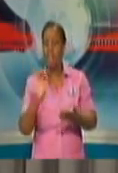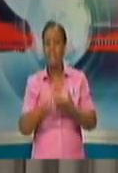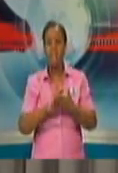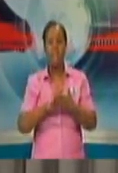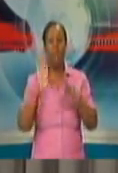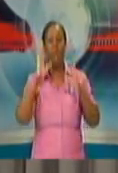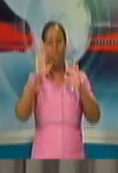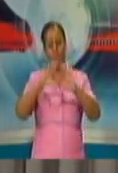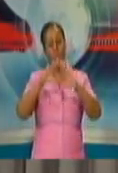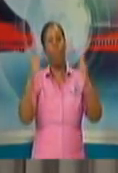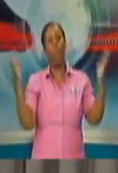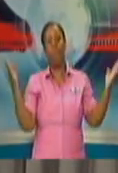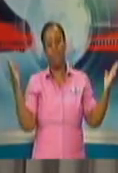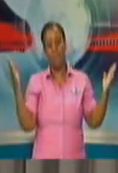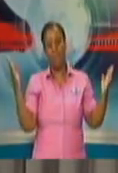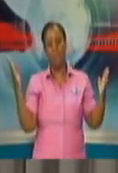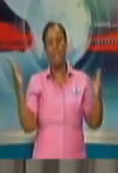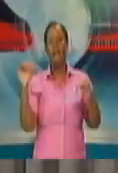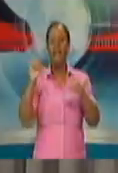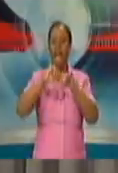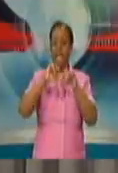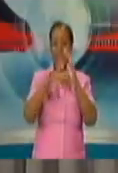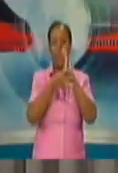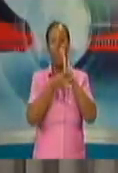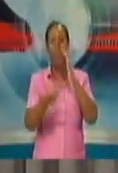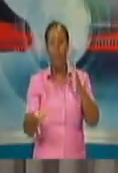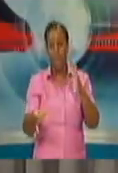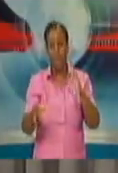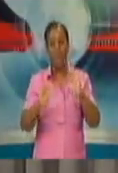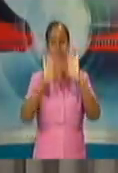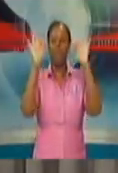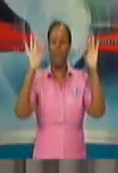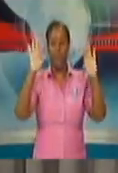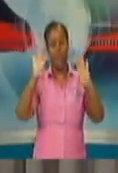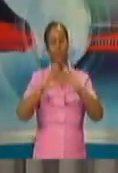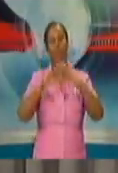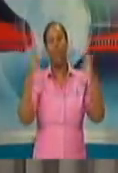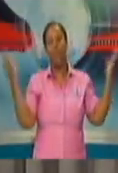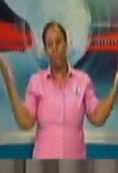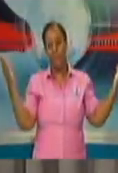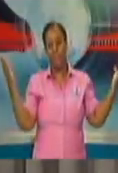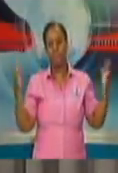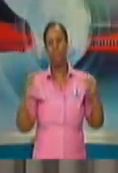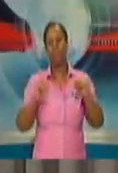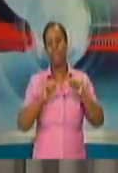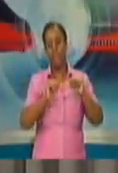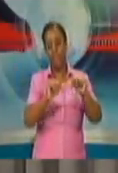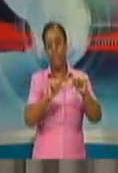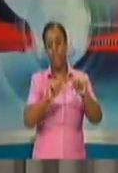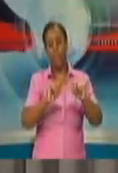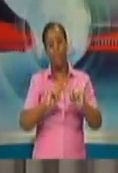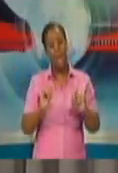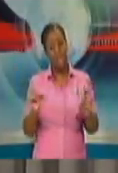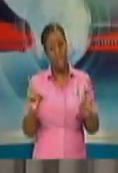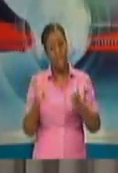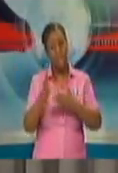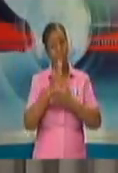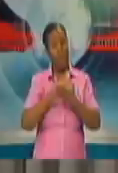petroleum, petrochemical industries, etc., gas industries and so on. Those will be out. But some of the retail